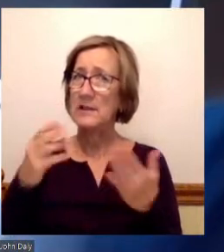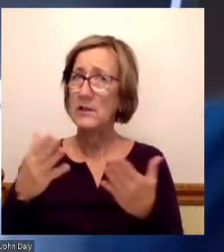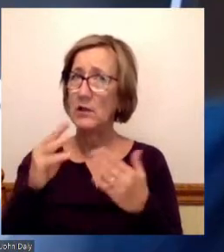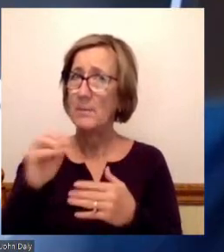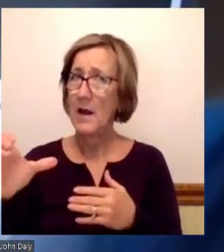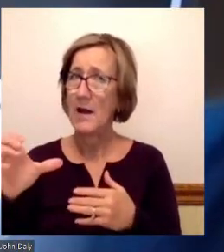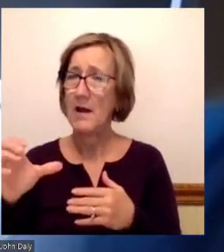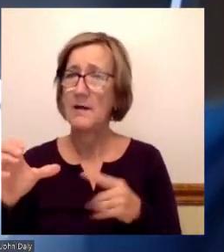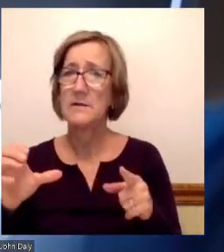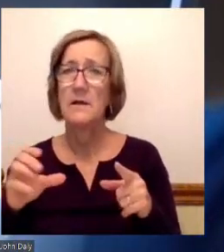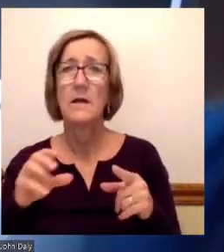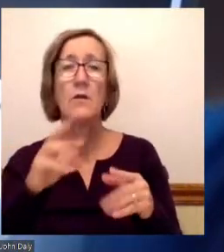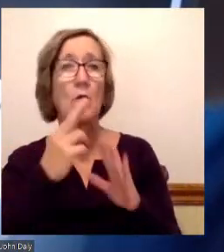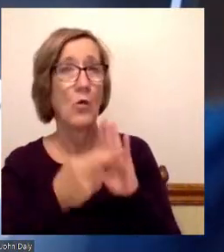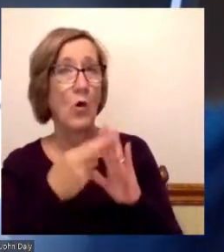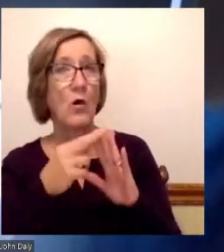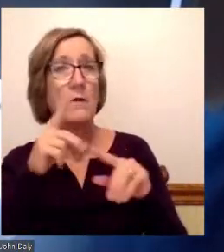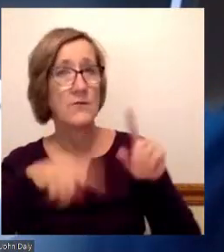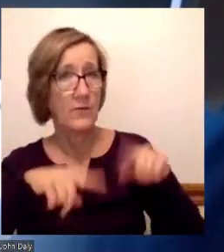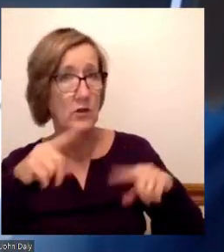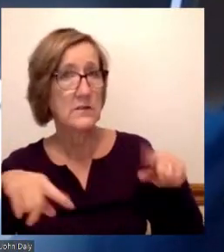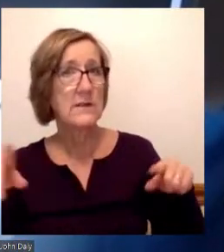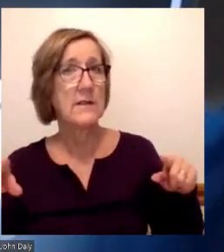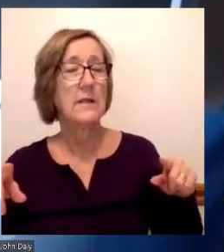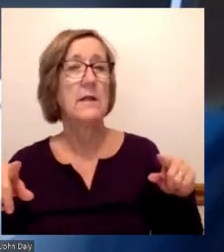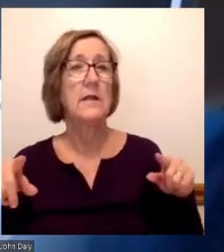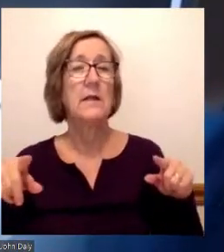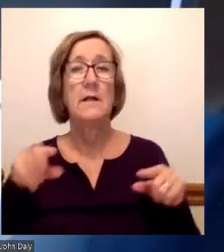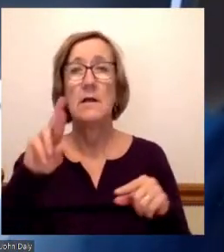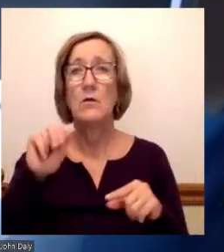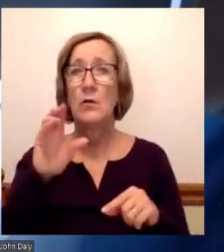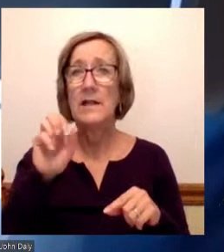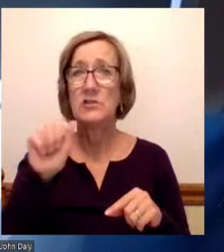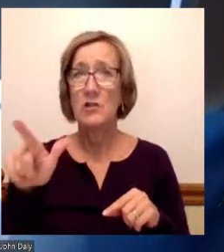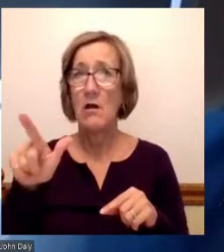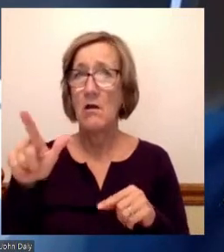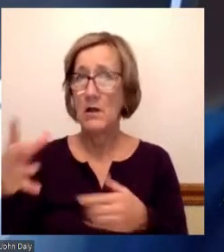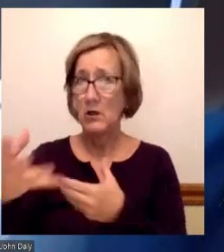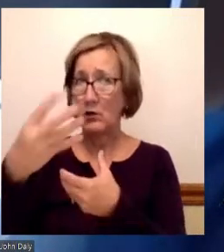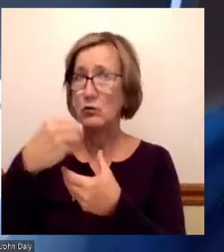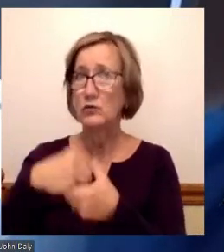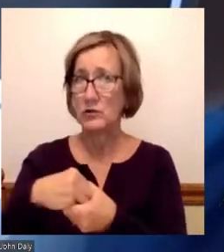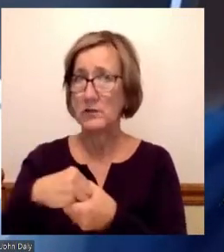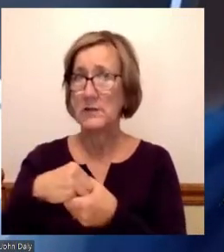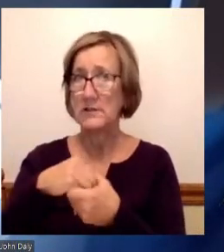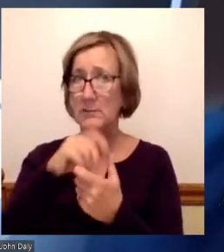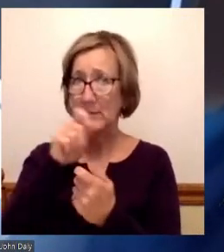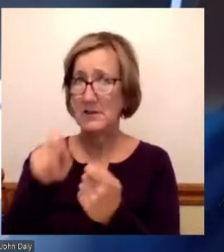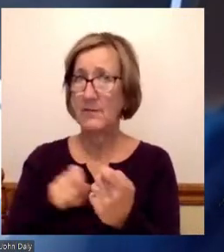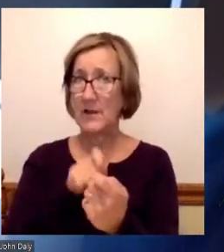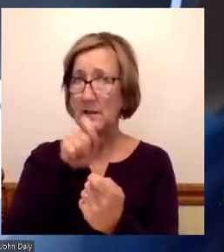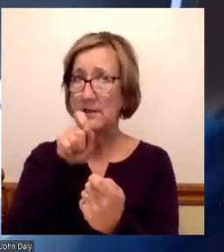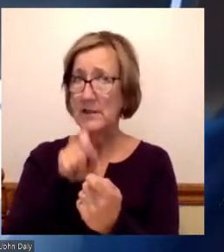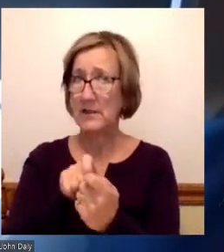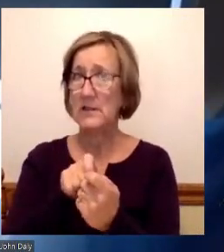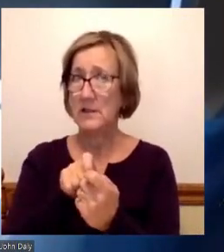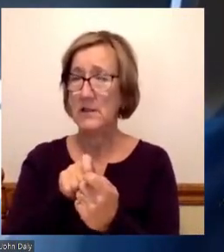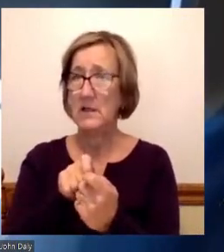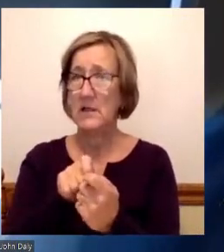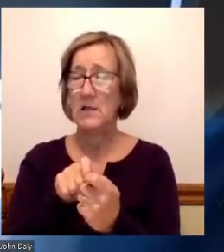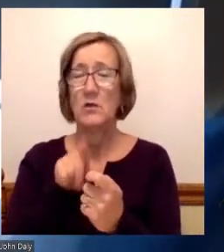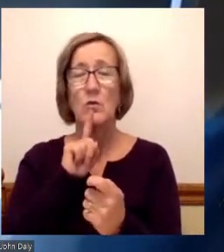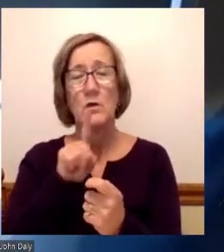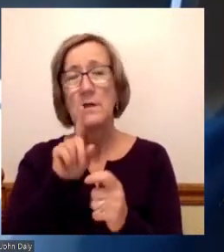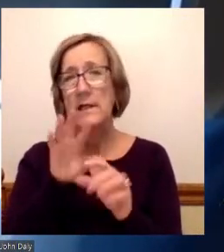role of diversity and racial inclusion, particularly, is a critical